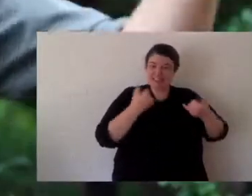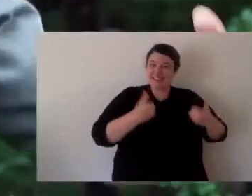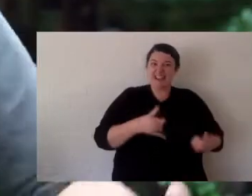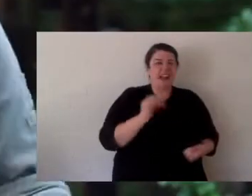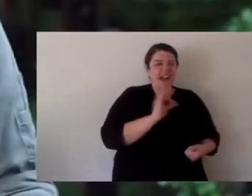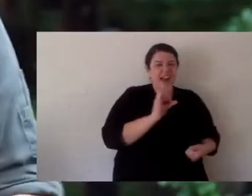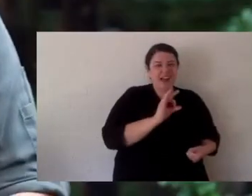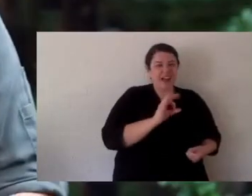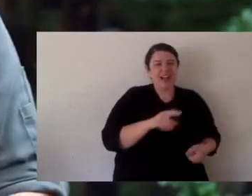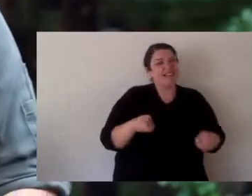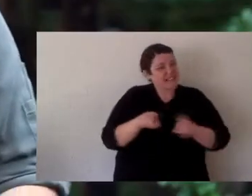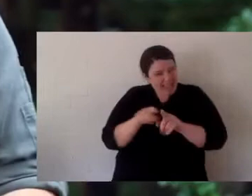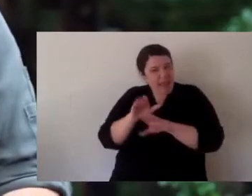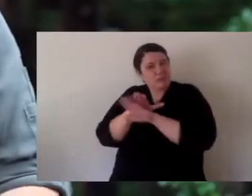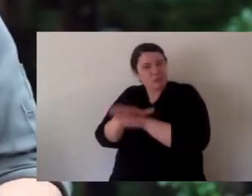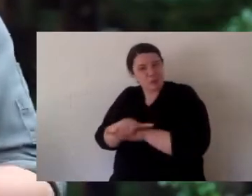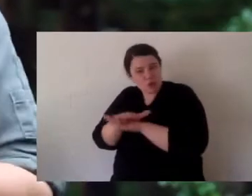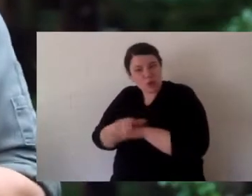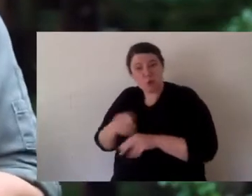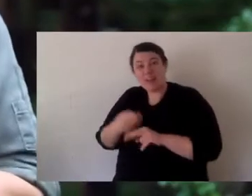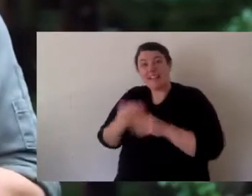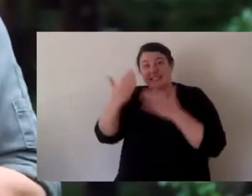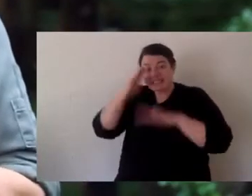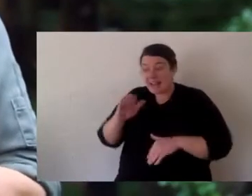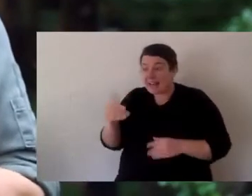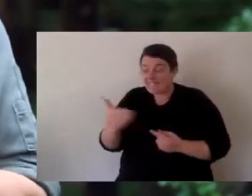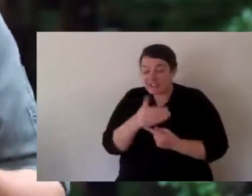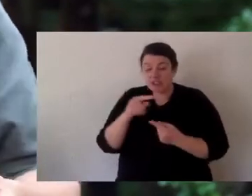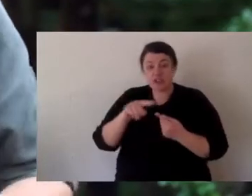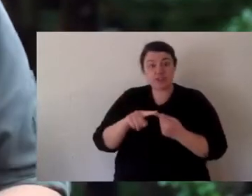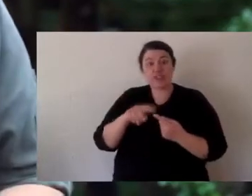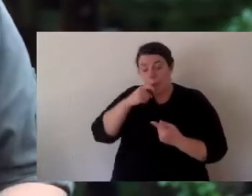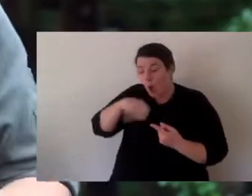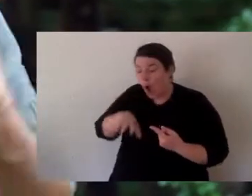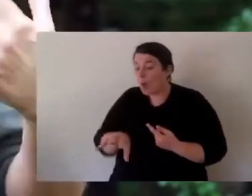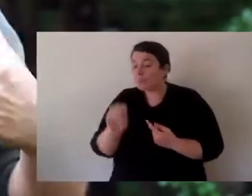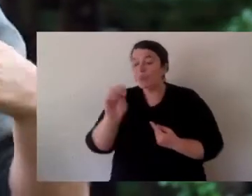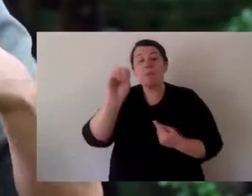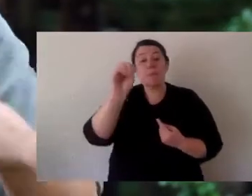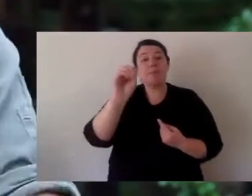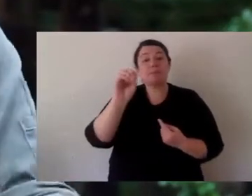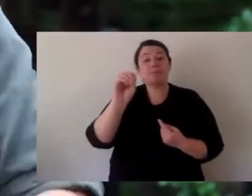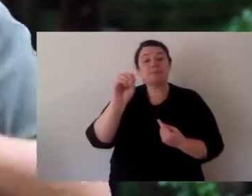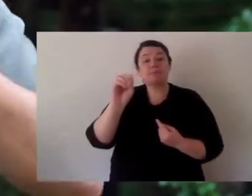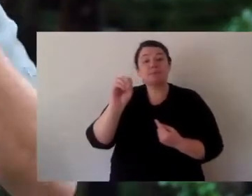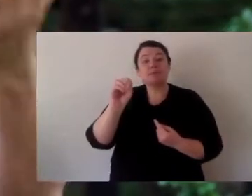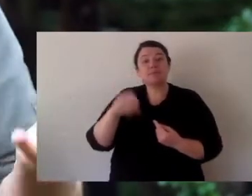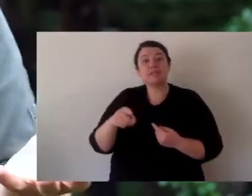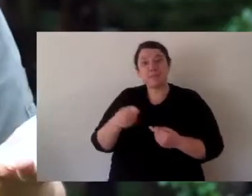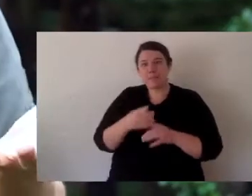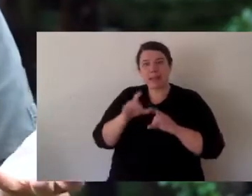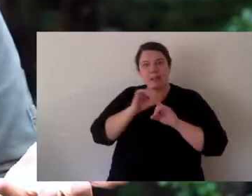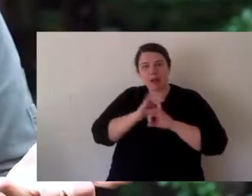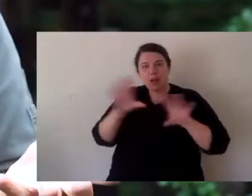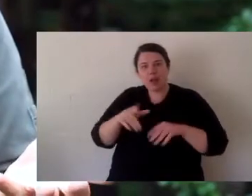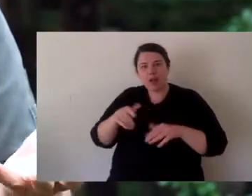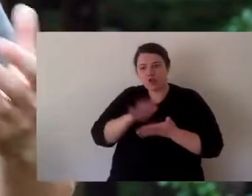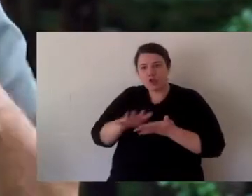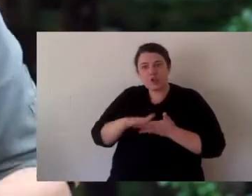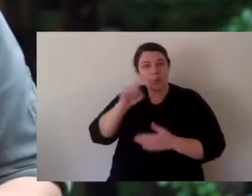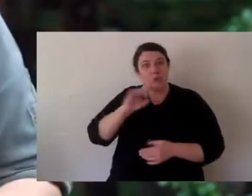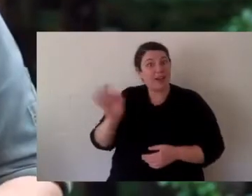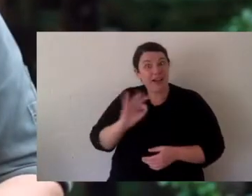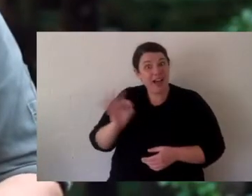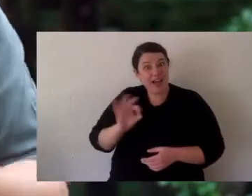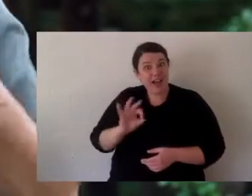Turtles do the same underwater. So whether it's a dead fish they'll clean that up out of the system and it improves the water quality.